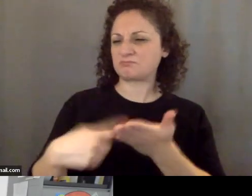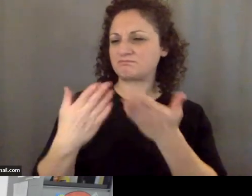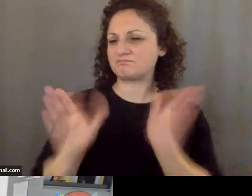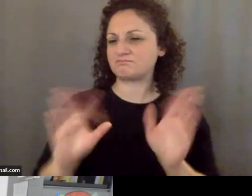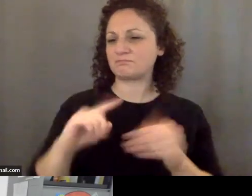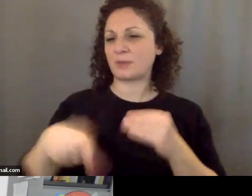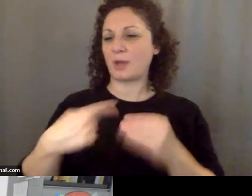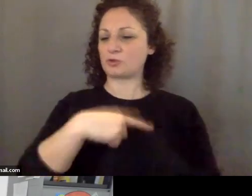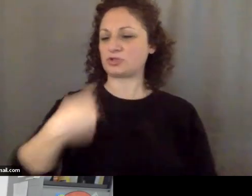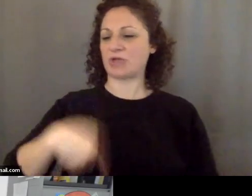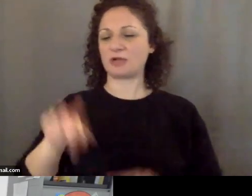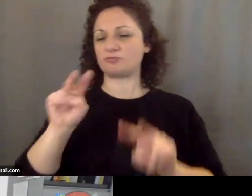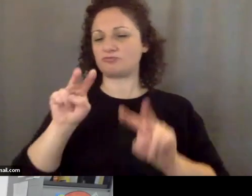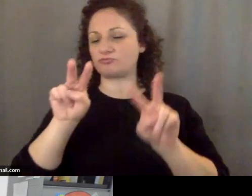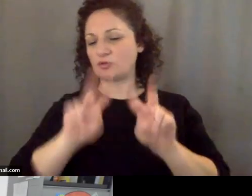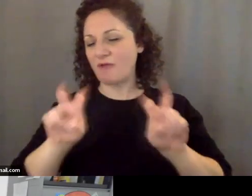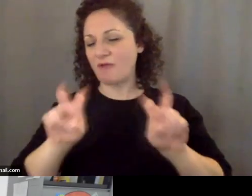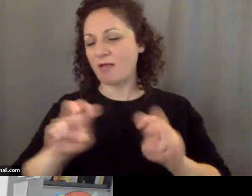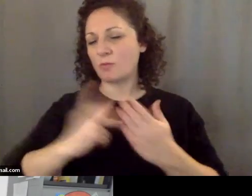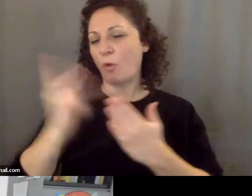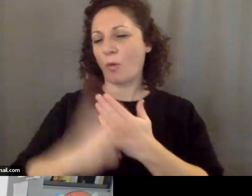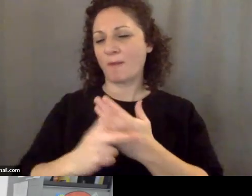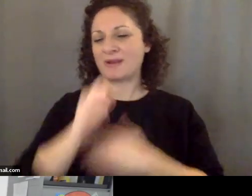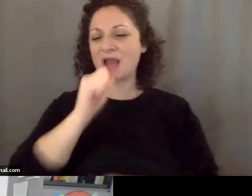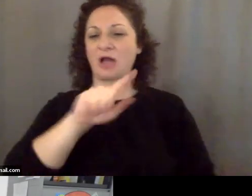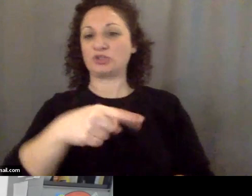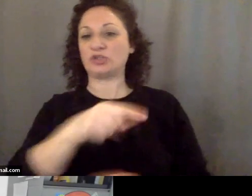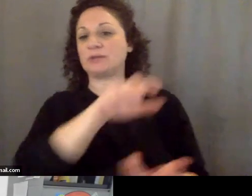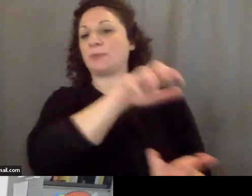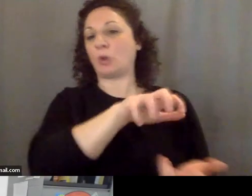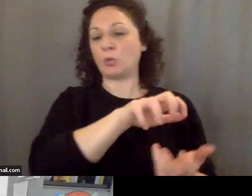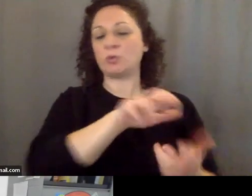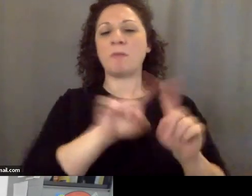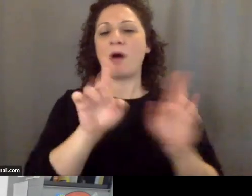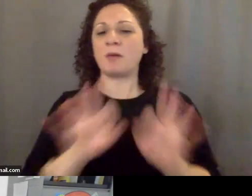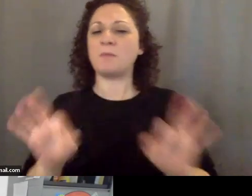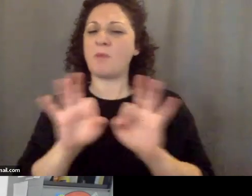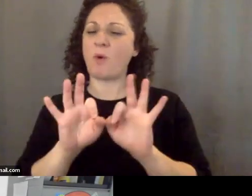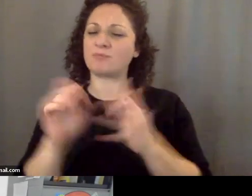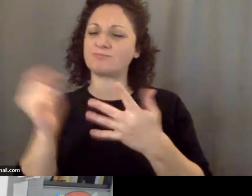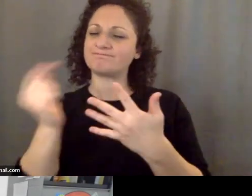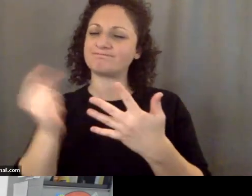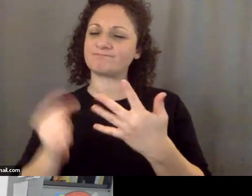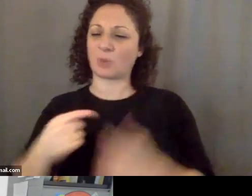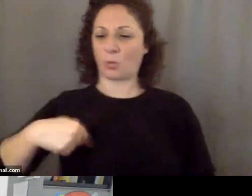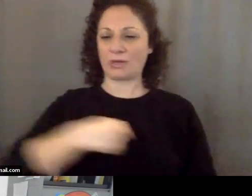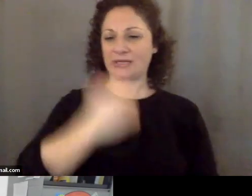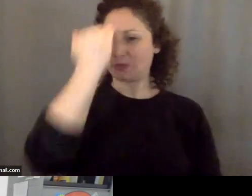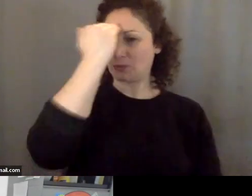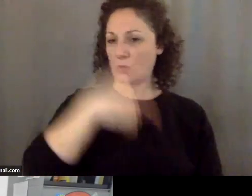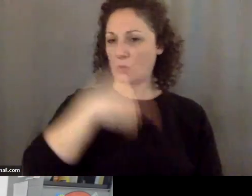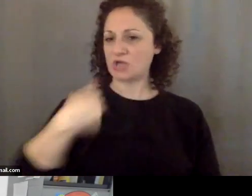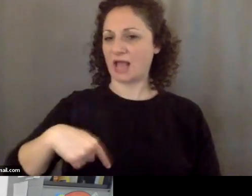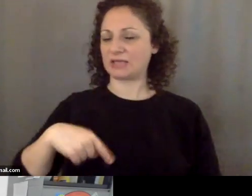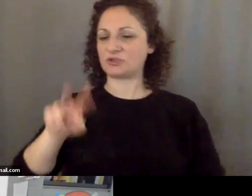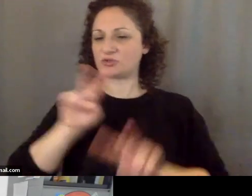program beyond just balloons. What are some of the key areas where we know the Chinese surveillance